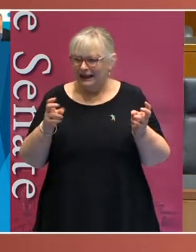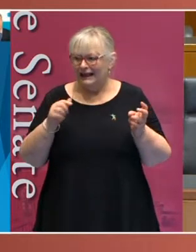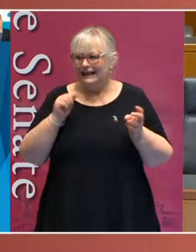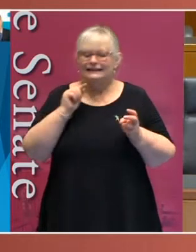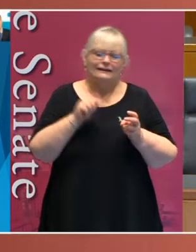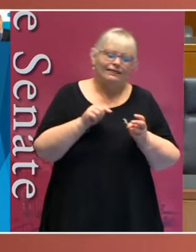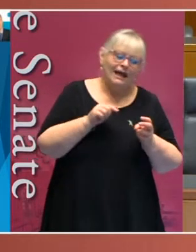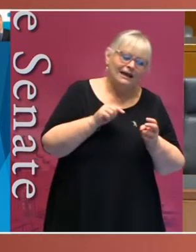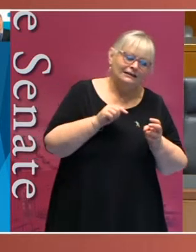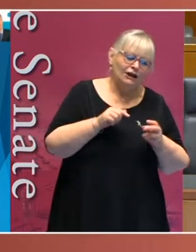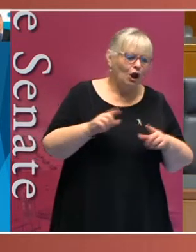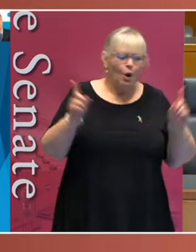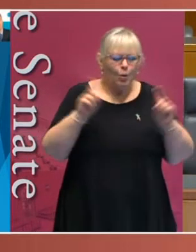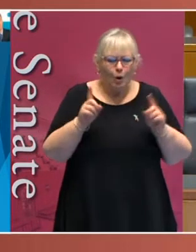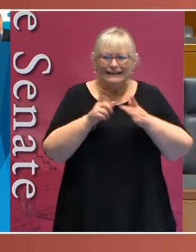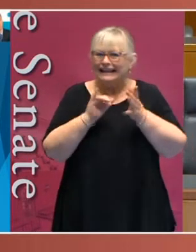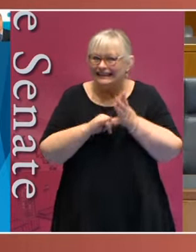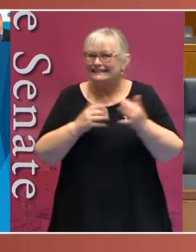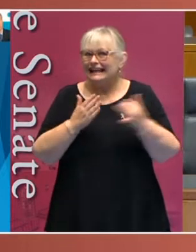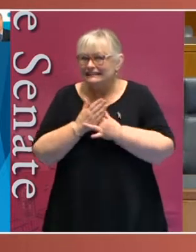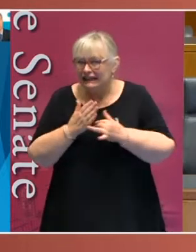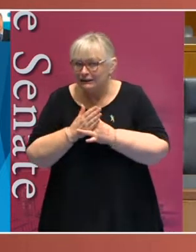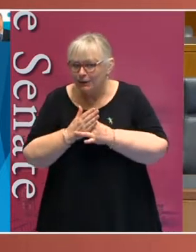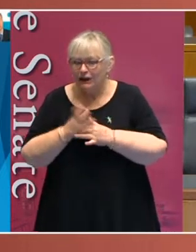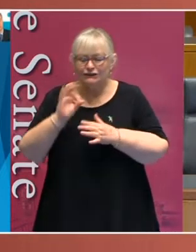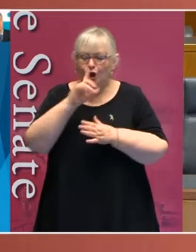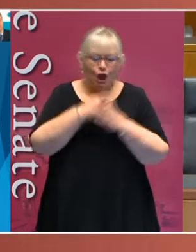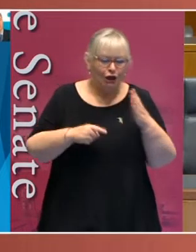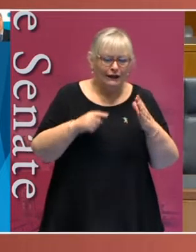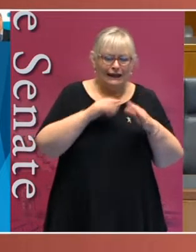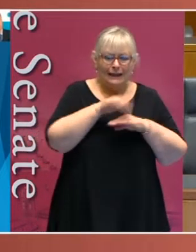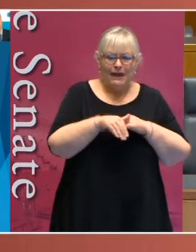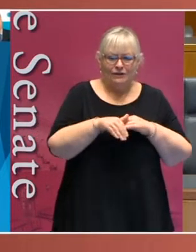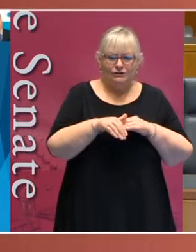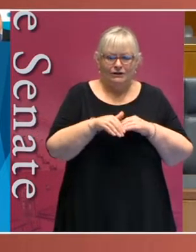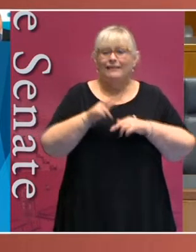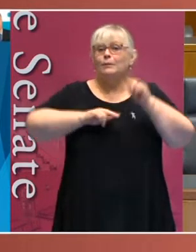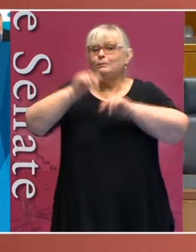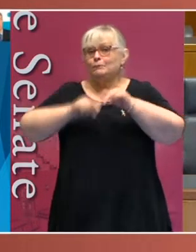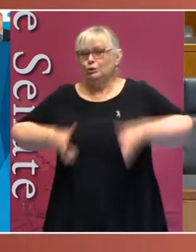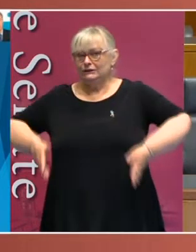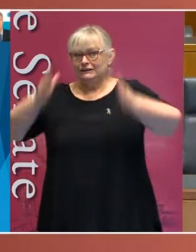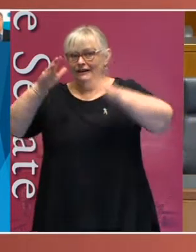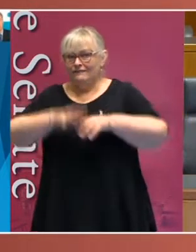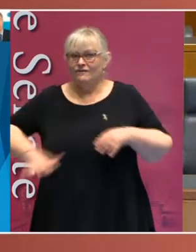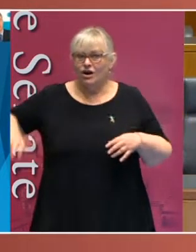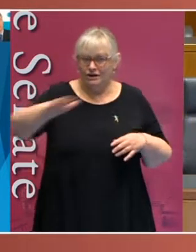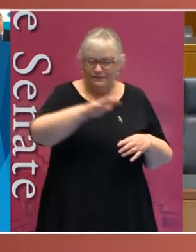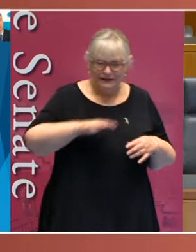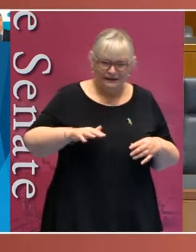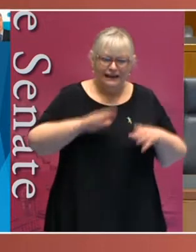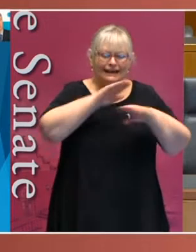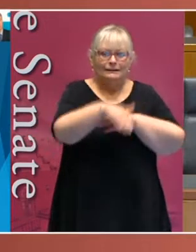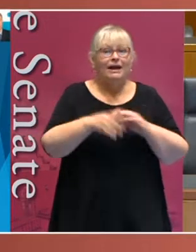what is accessible is not just about the built environment. It is also about the